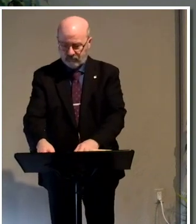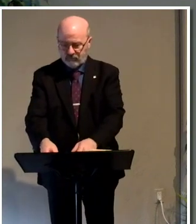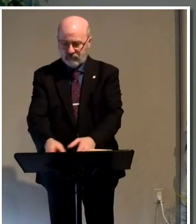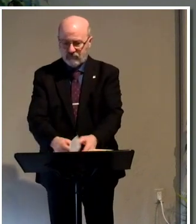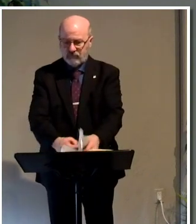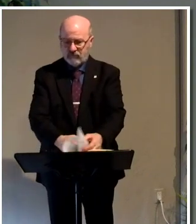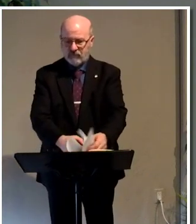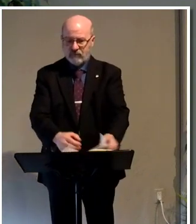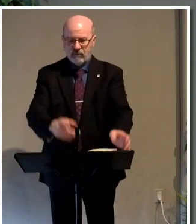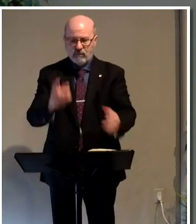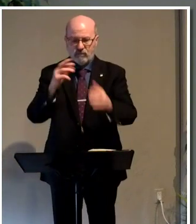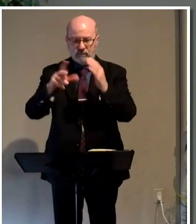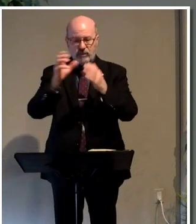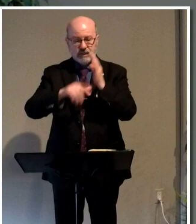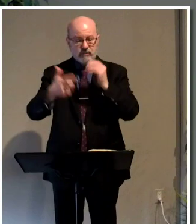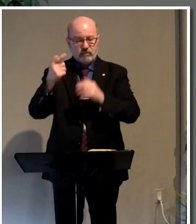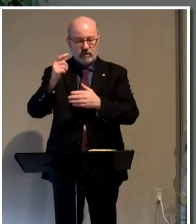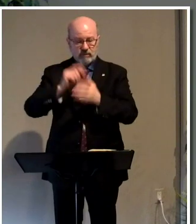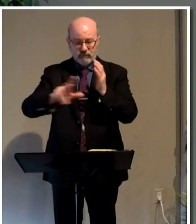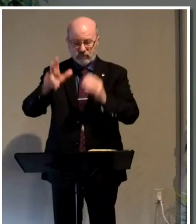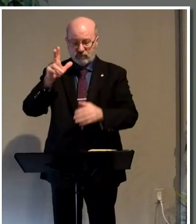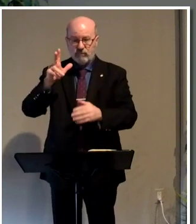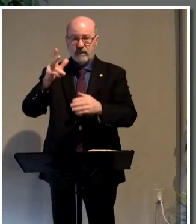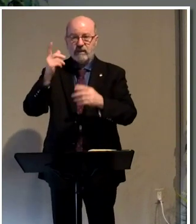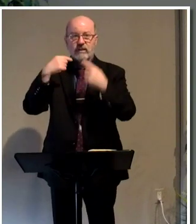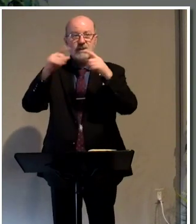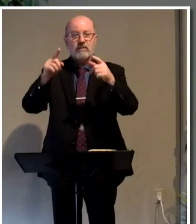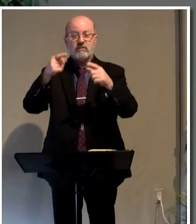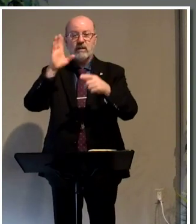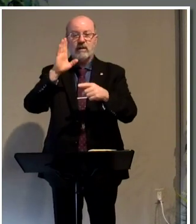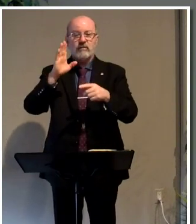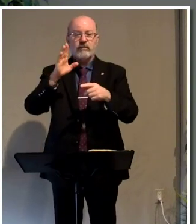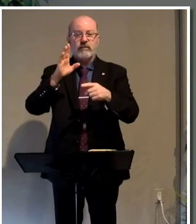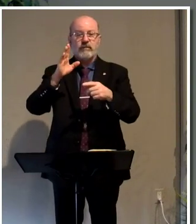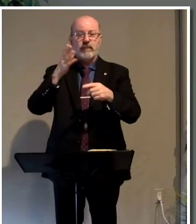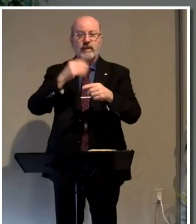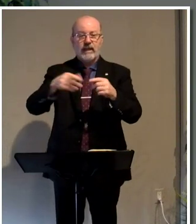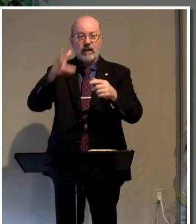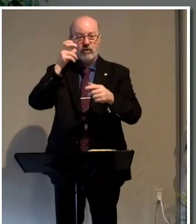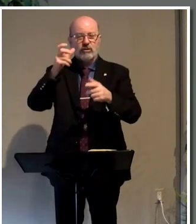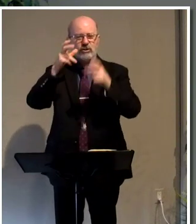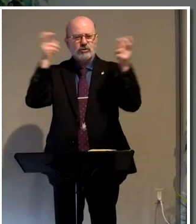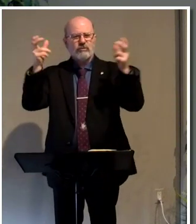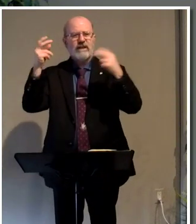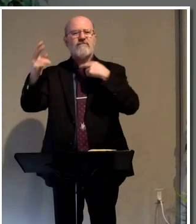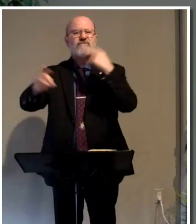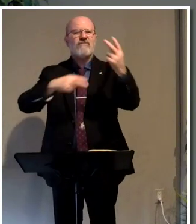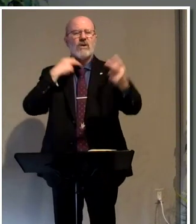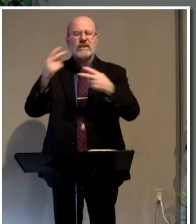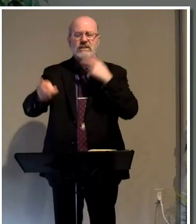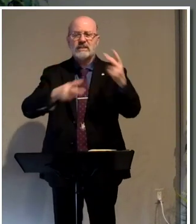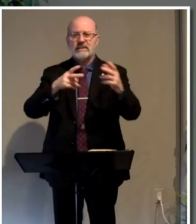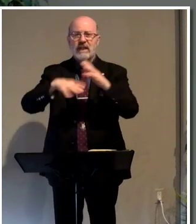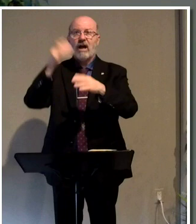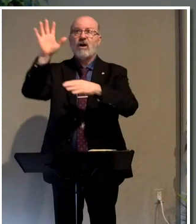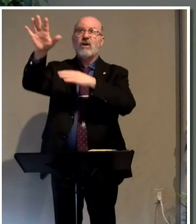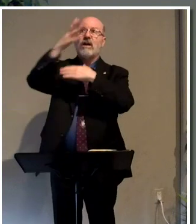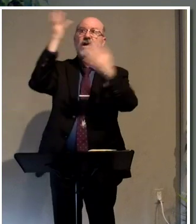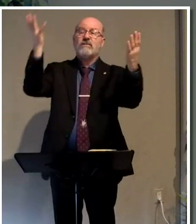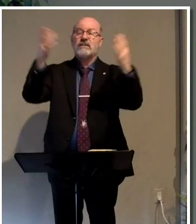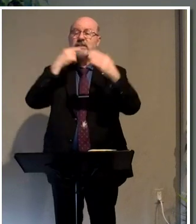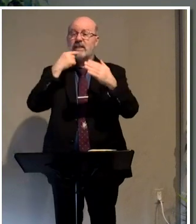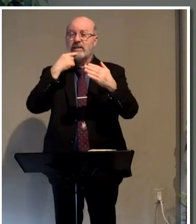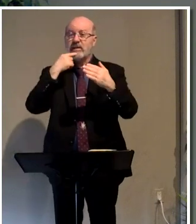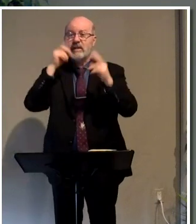Revelation 21 verse 3. Listen what comes out of this announcement from God. And I heard a great voice out of heaven saying,